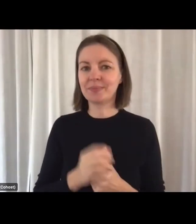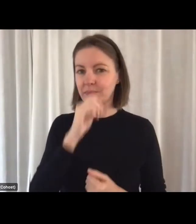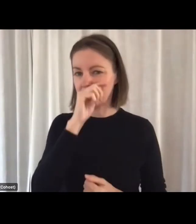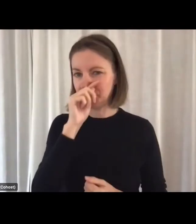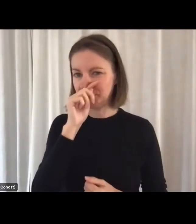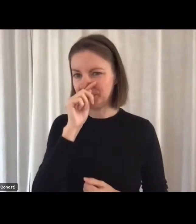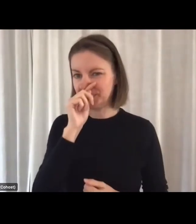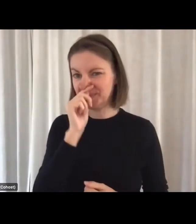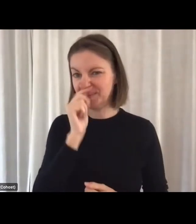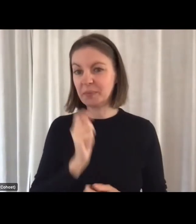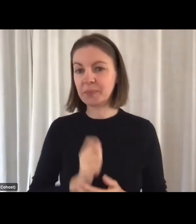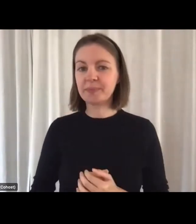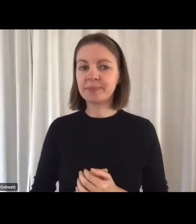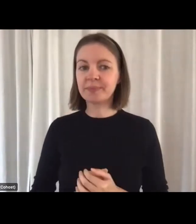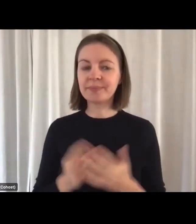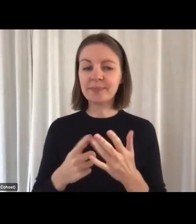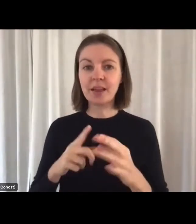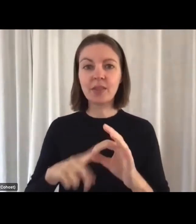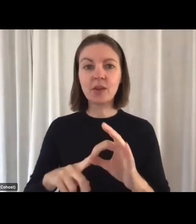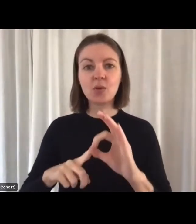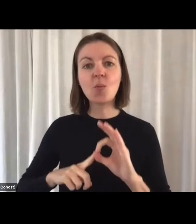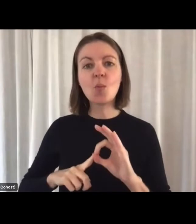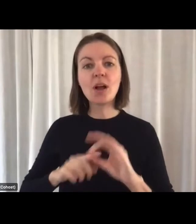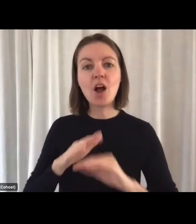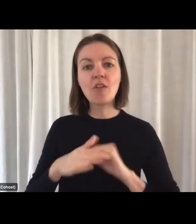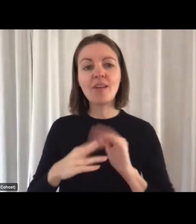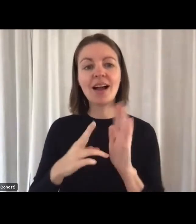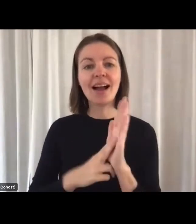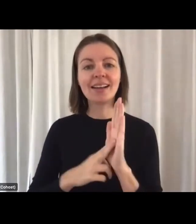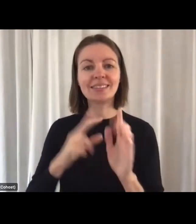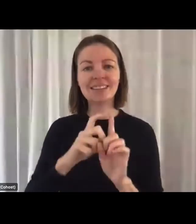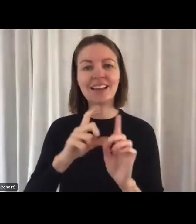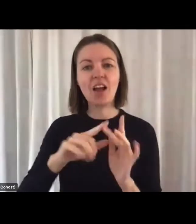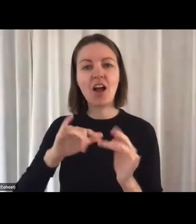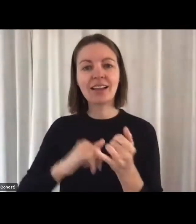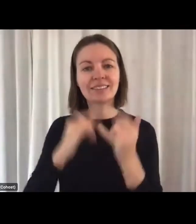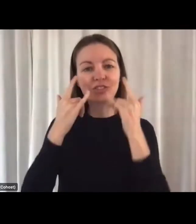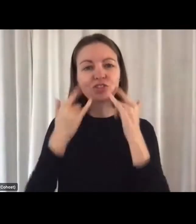Another quick question was about NDIS checks.